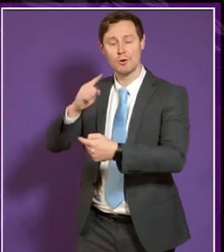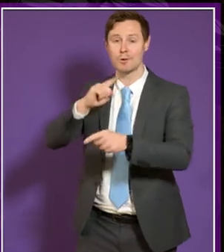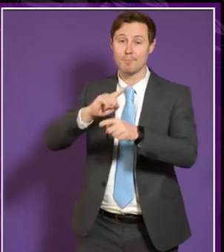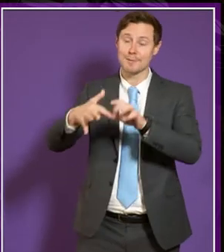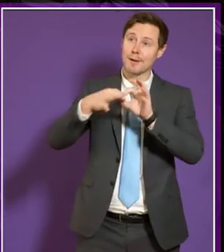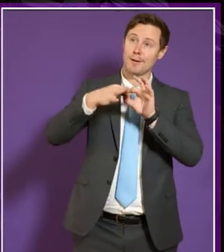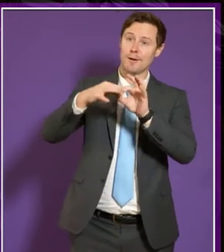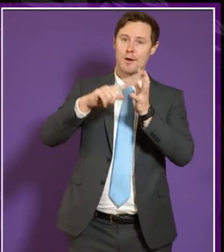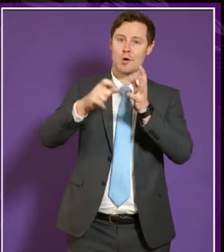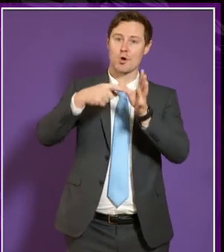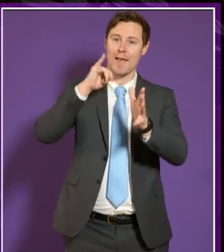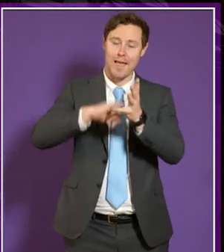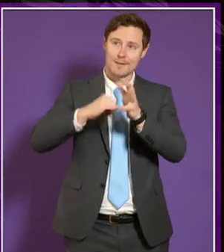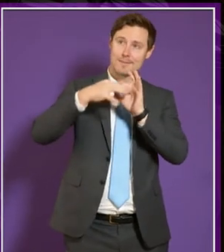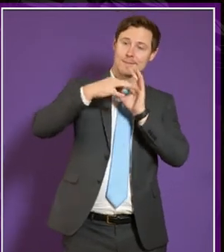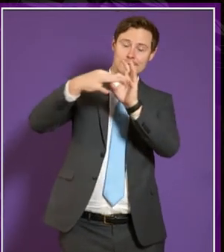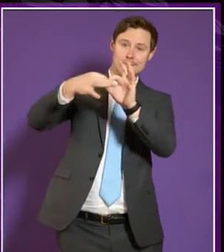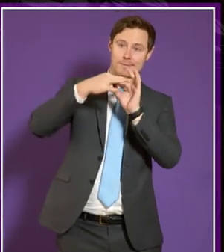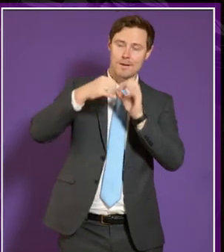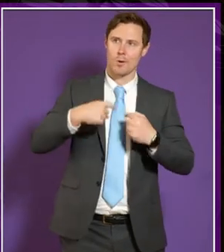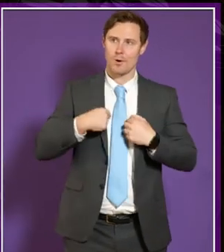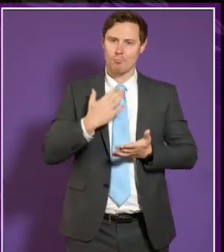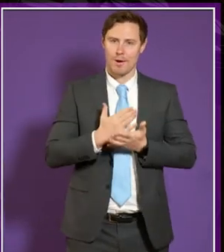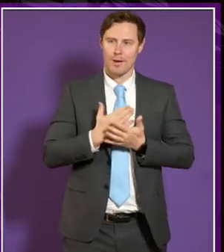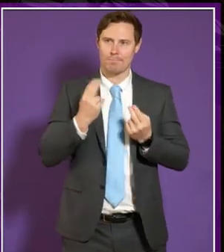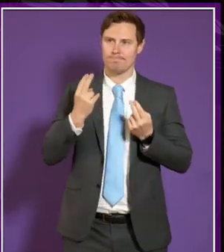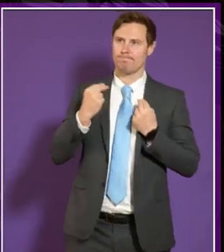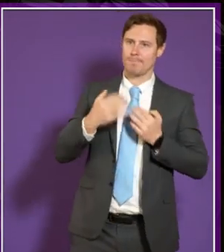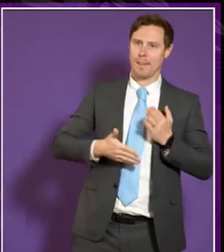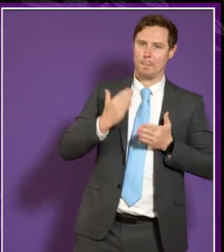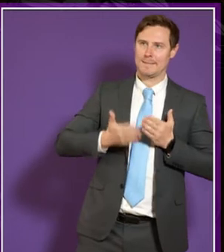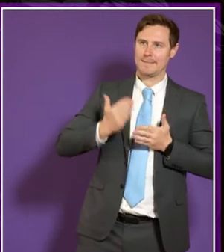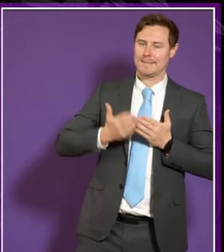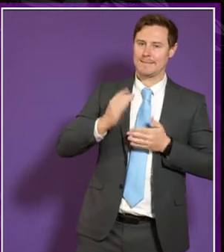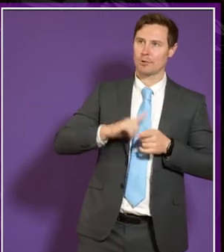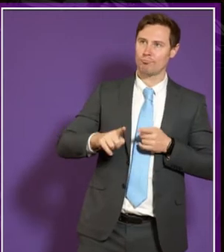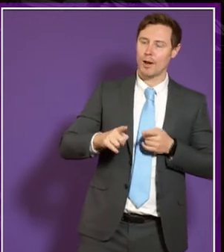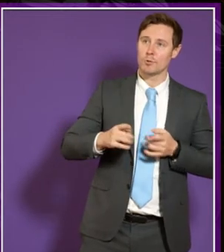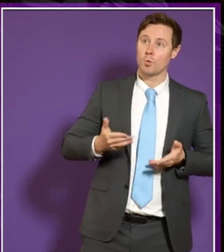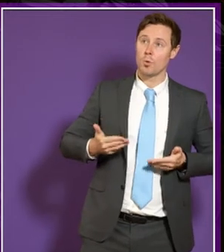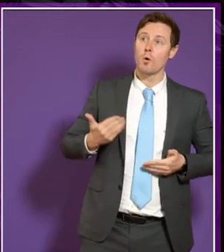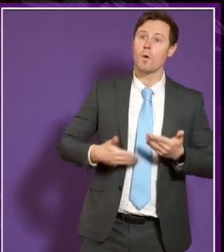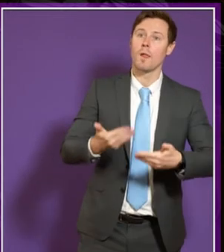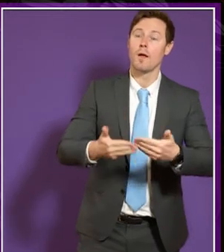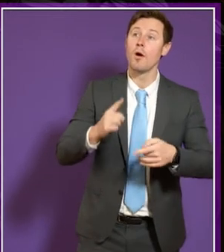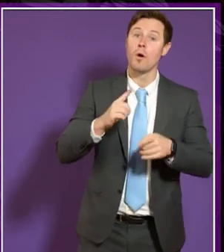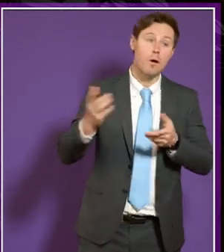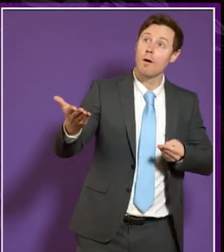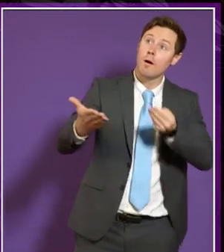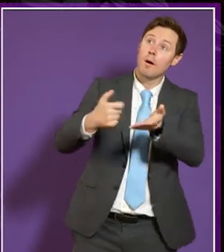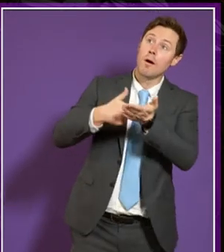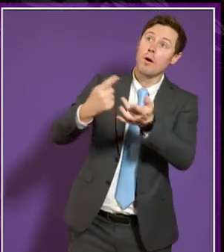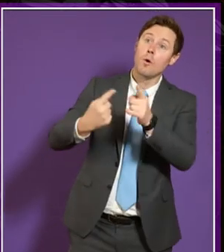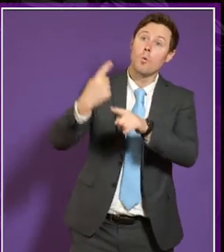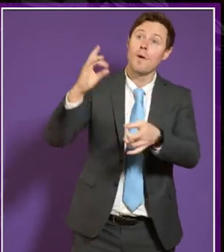and potentially us being limited in terms of making progress or getting quick fixes within that area.